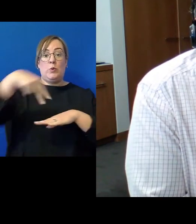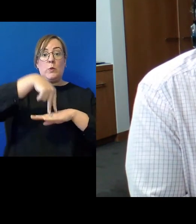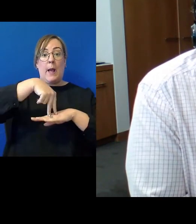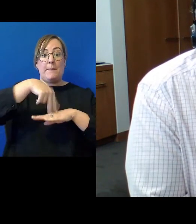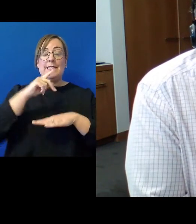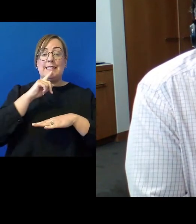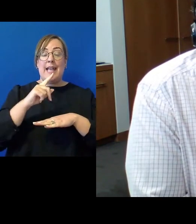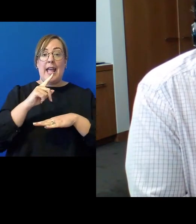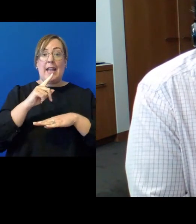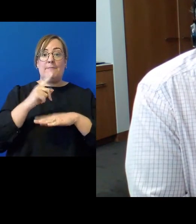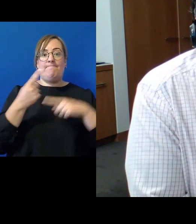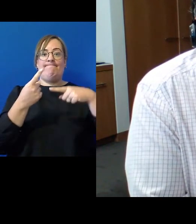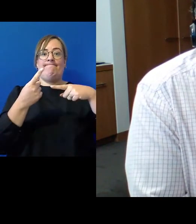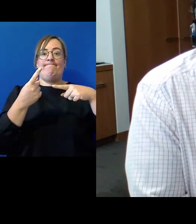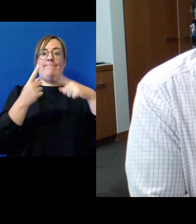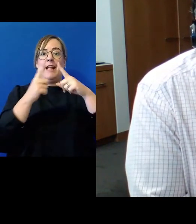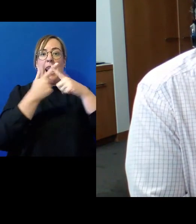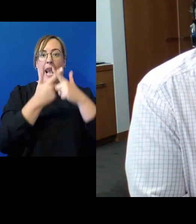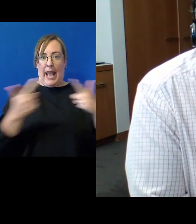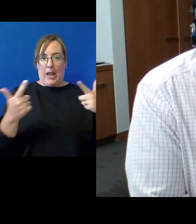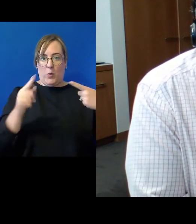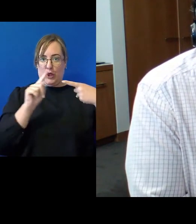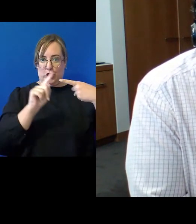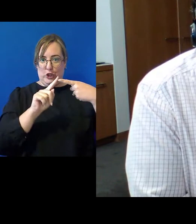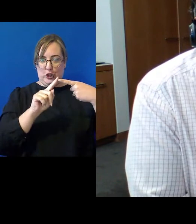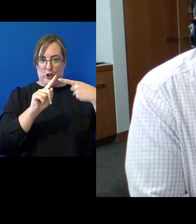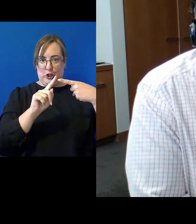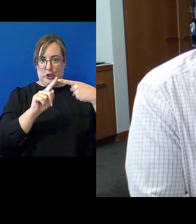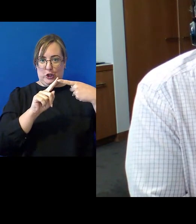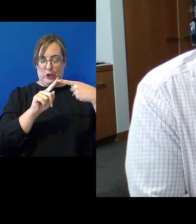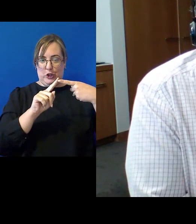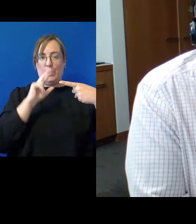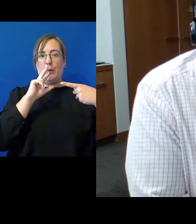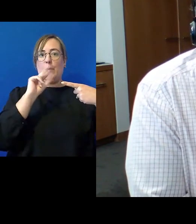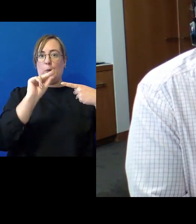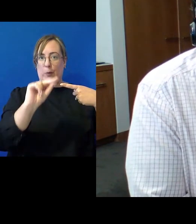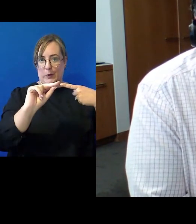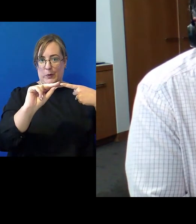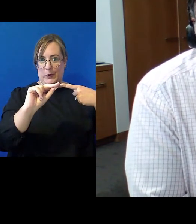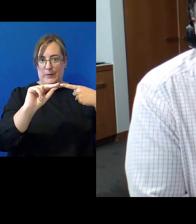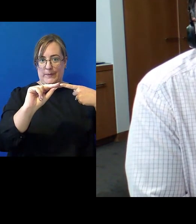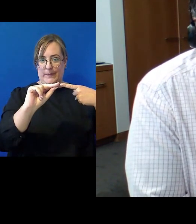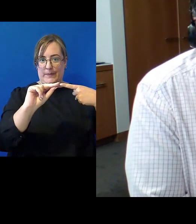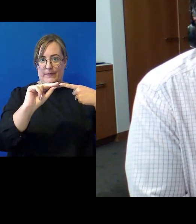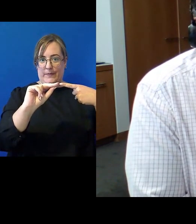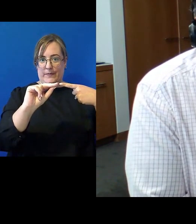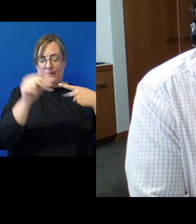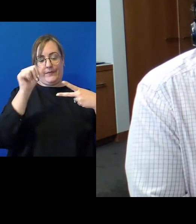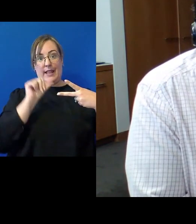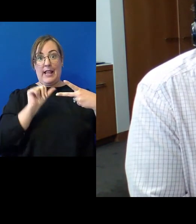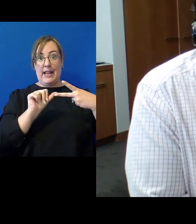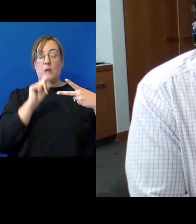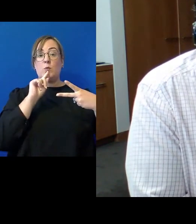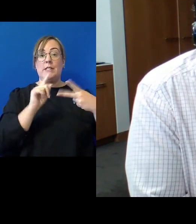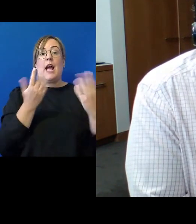tēnā koutou e ngā kai whakawa ko Williams taku ingo etu anau mo te krauna greetings